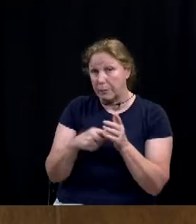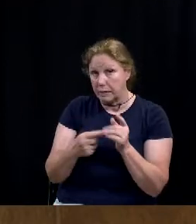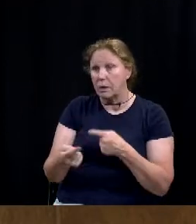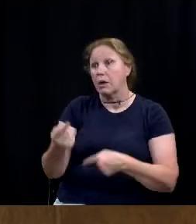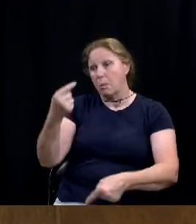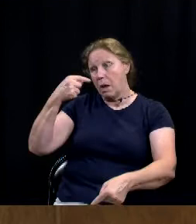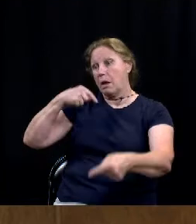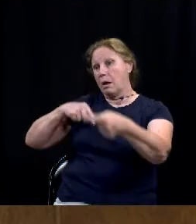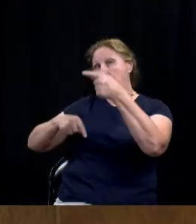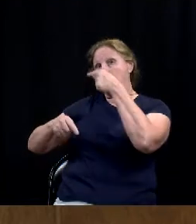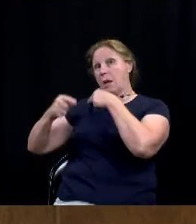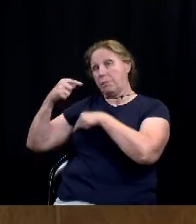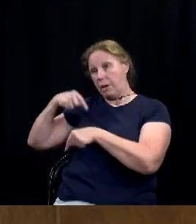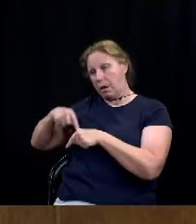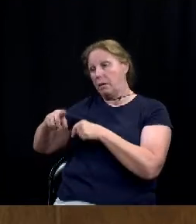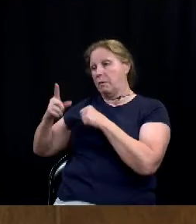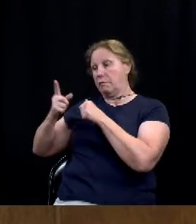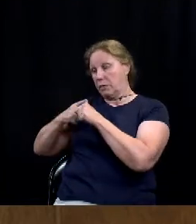back back to this public hearing,